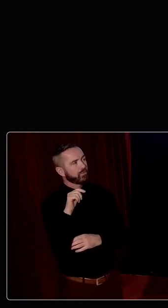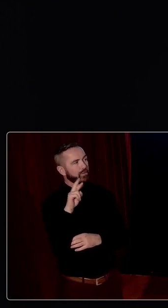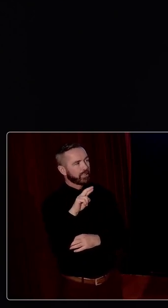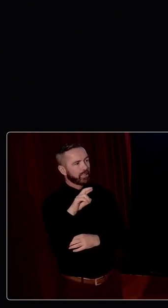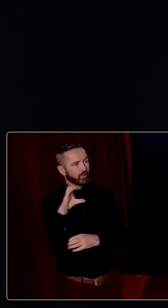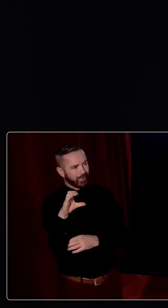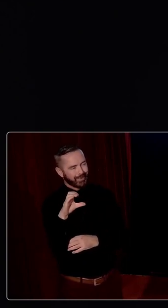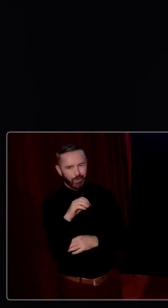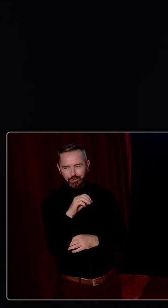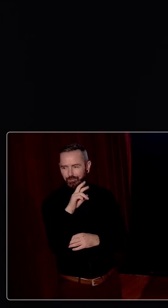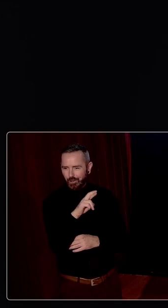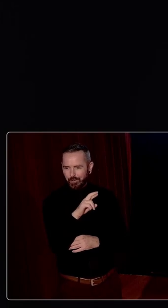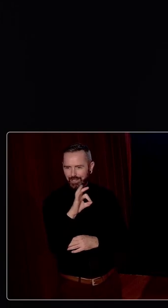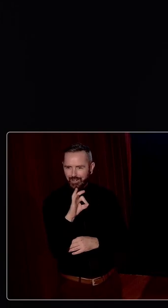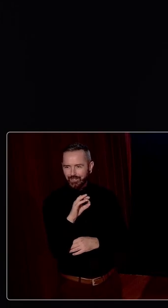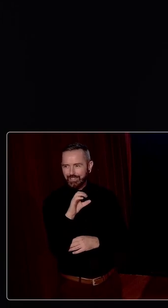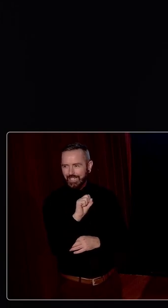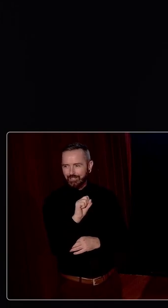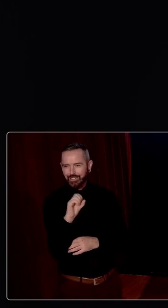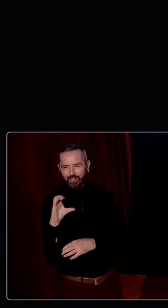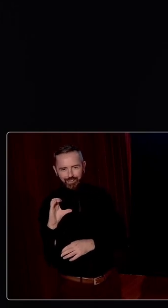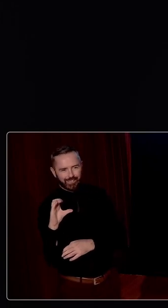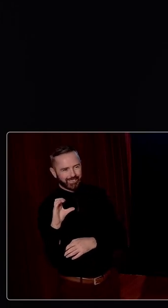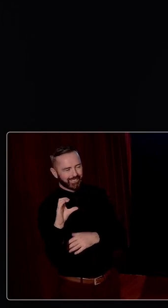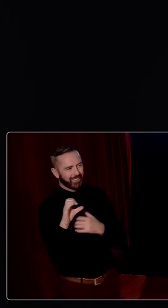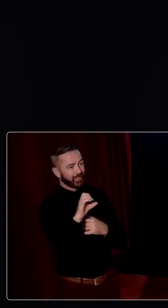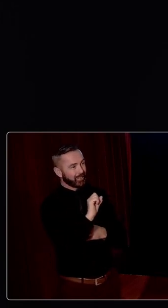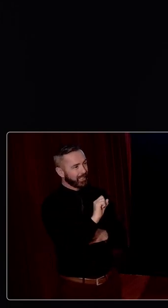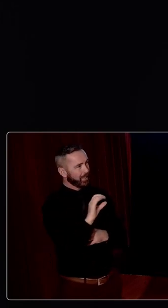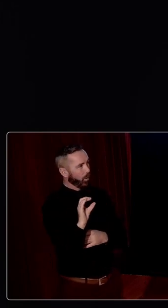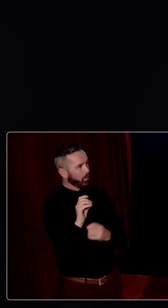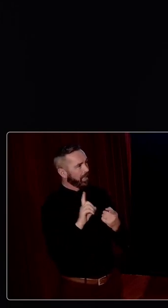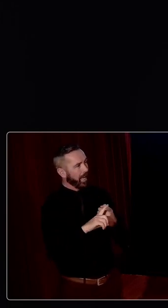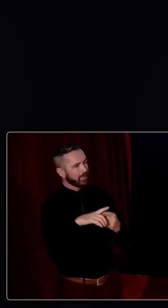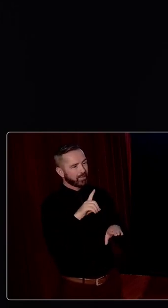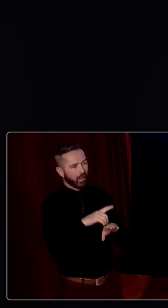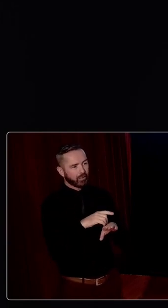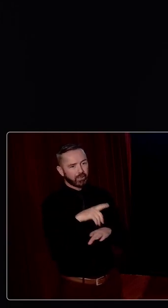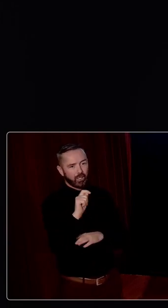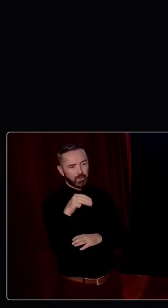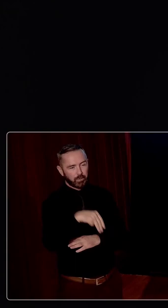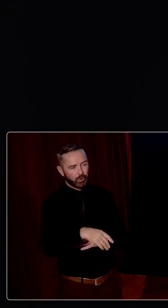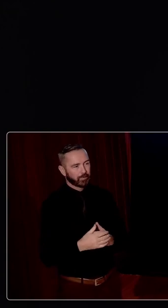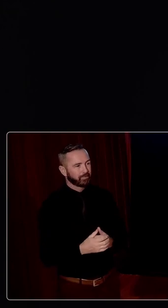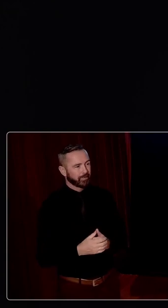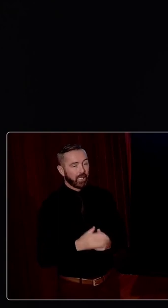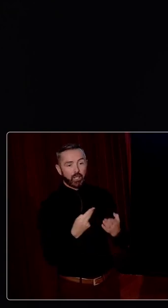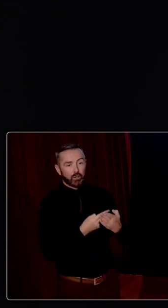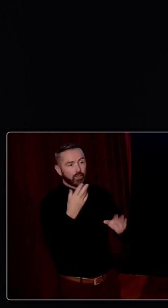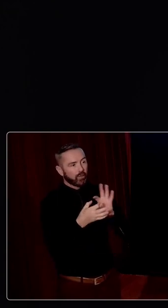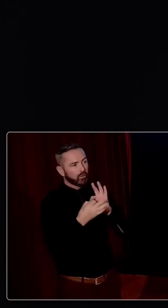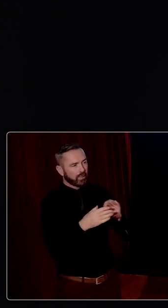Eugenia Culleton, Professor Robert Garvart, Dr Sandra Collins, Sinead Copeland and Dr Thomas Moore. In University